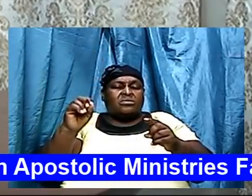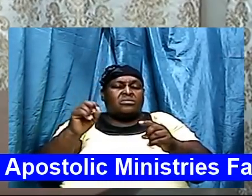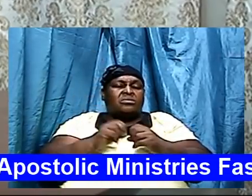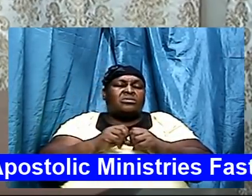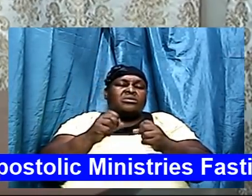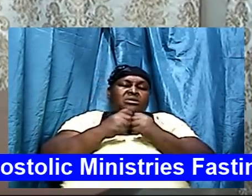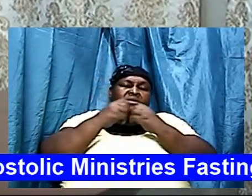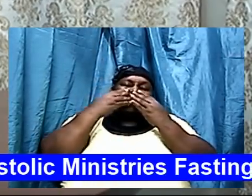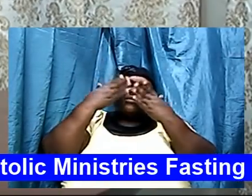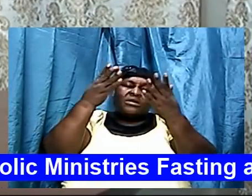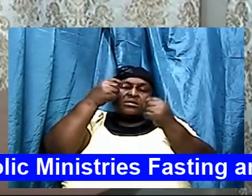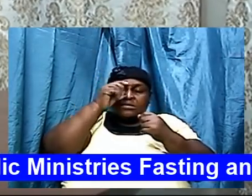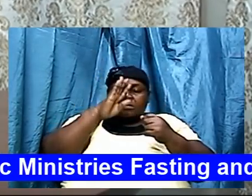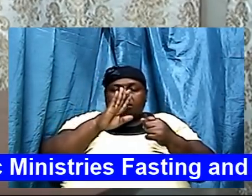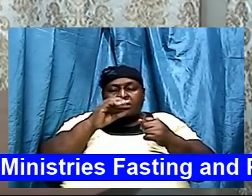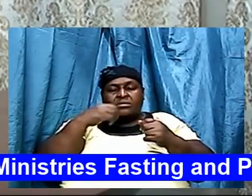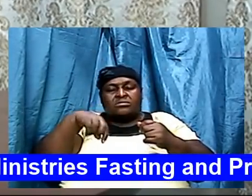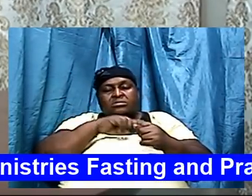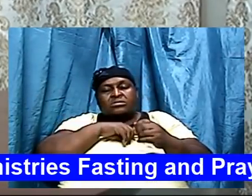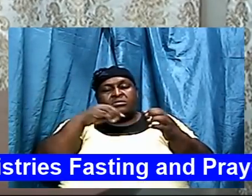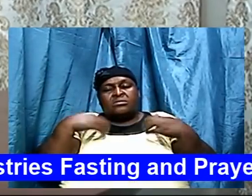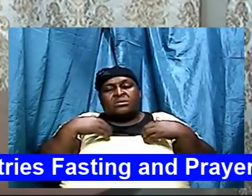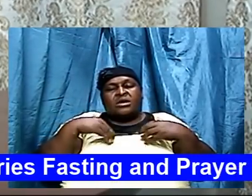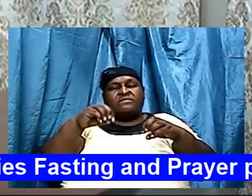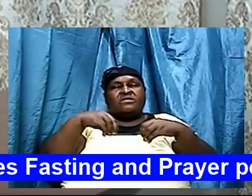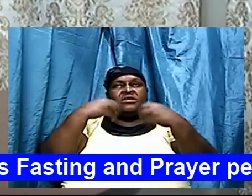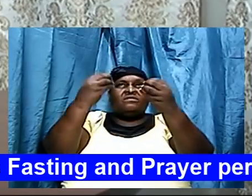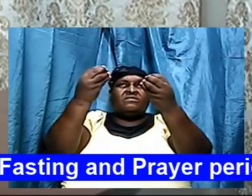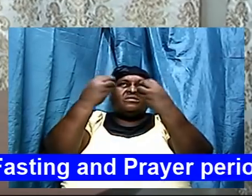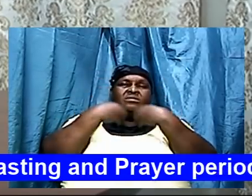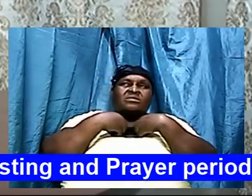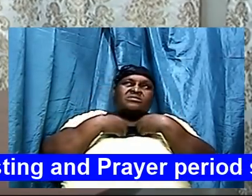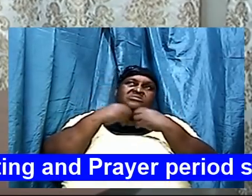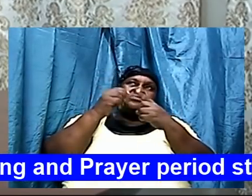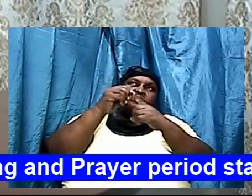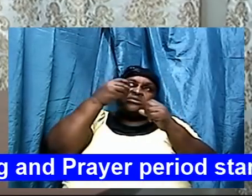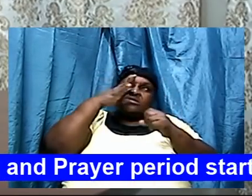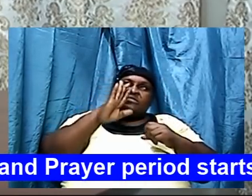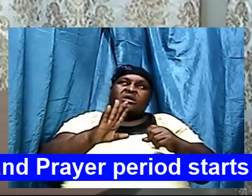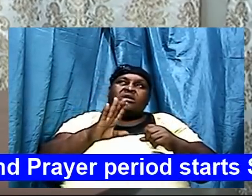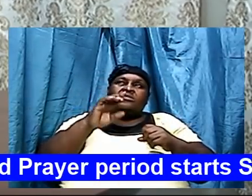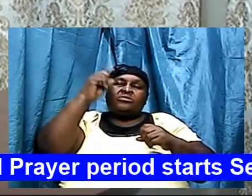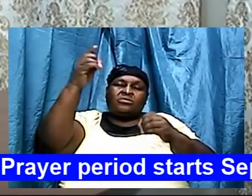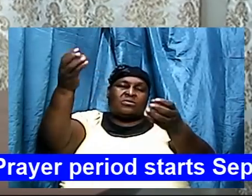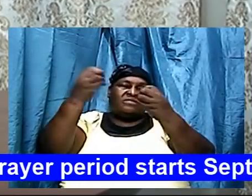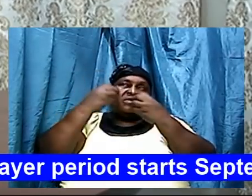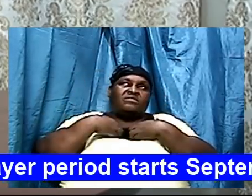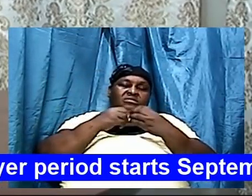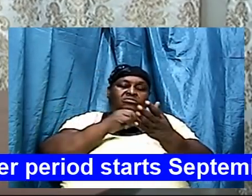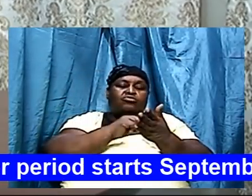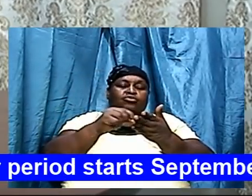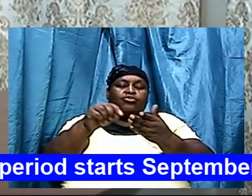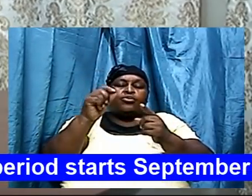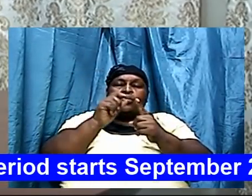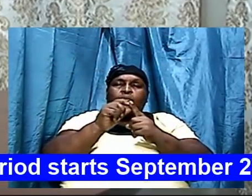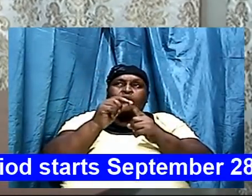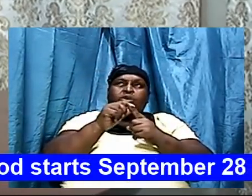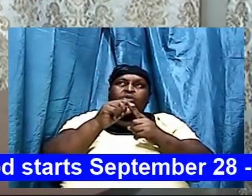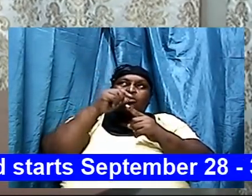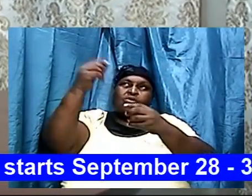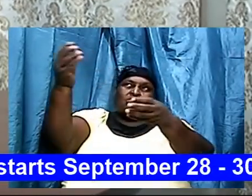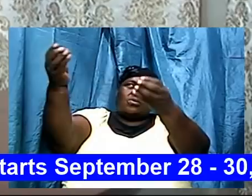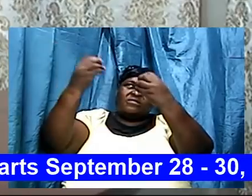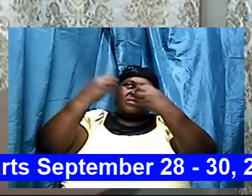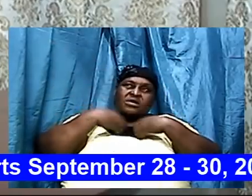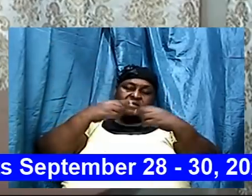we thank you God that you have given us the word of God you have given us the written word you have given